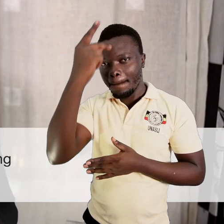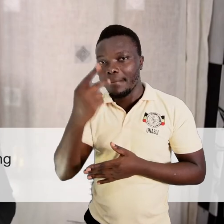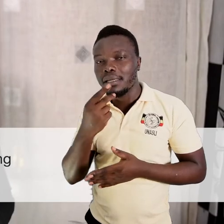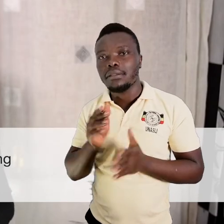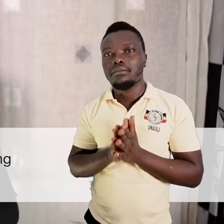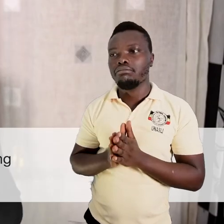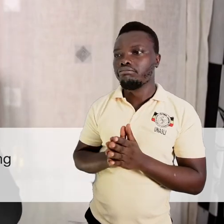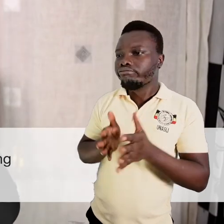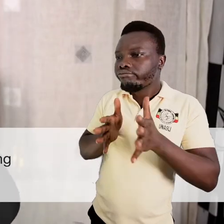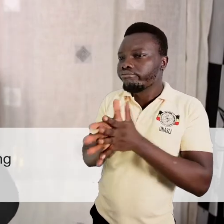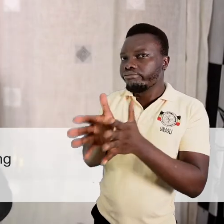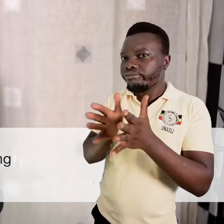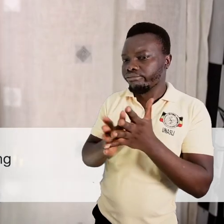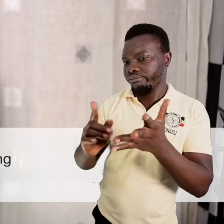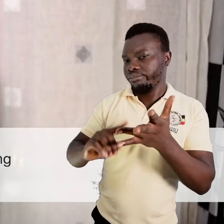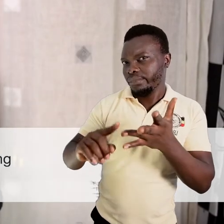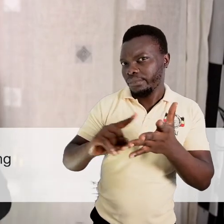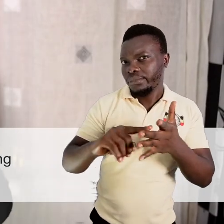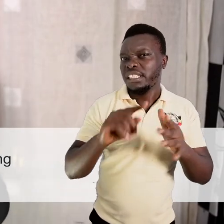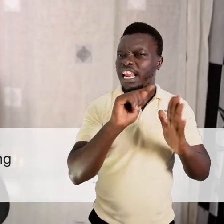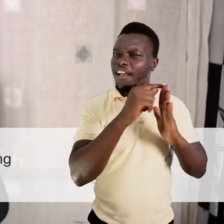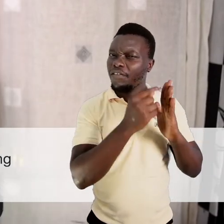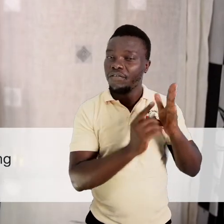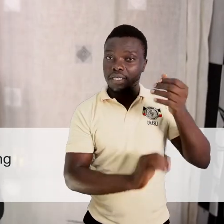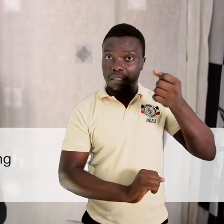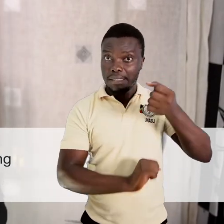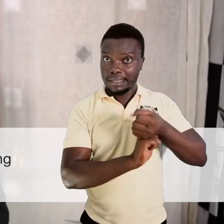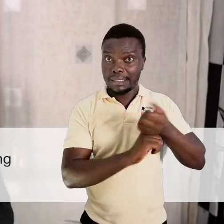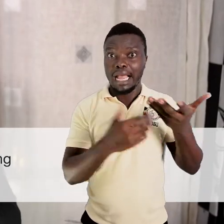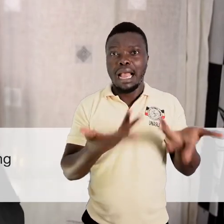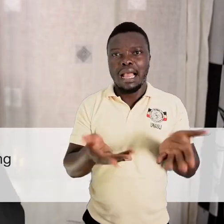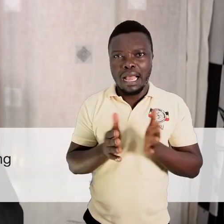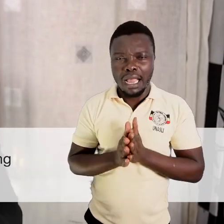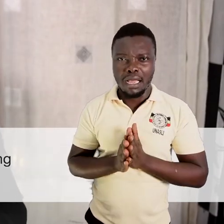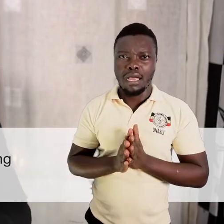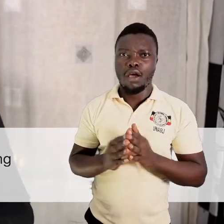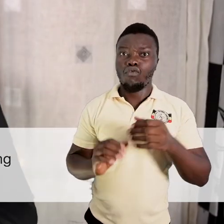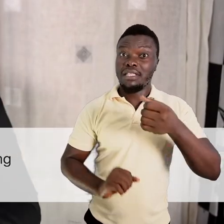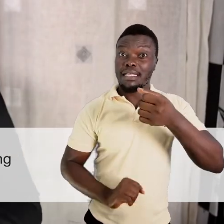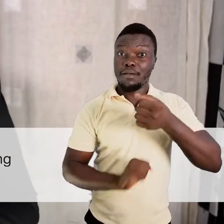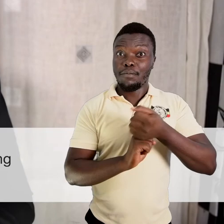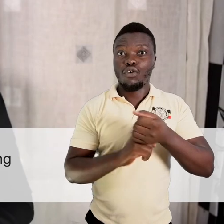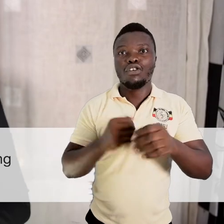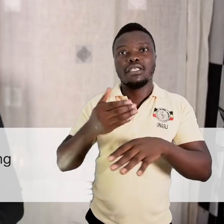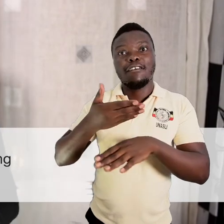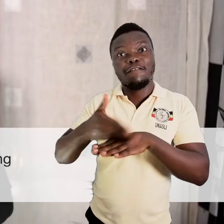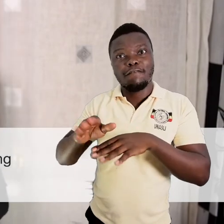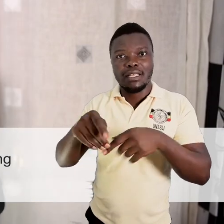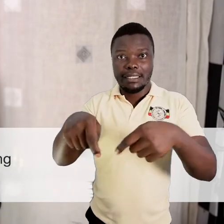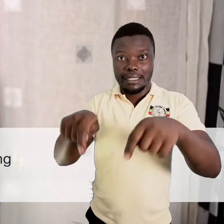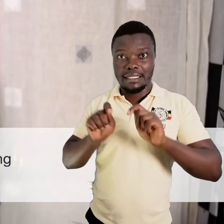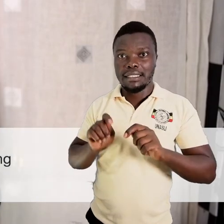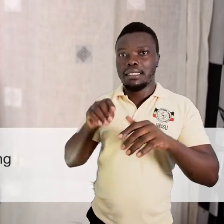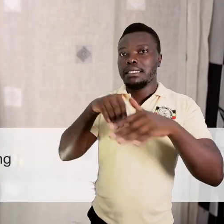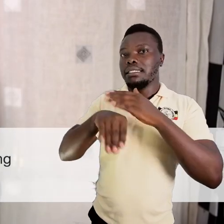telling them about the factors that are influencing fishing in East Africa.